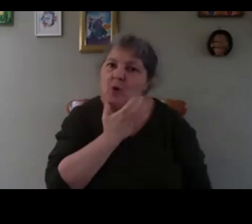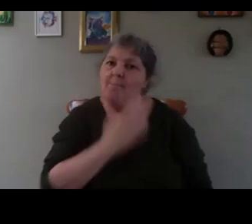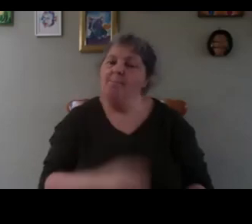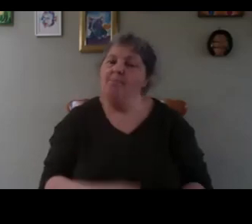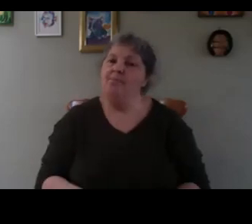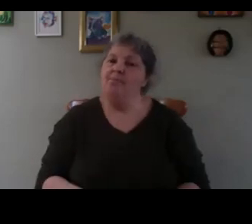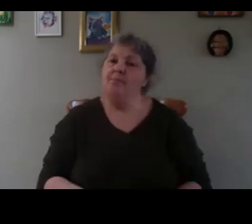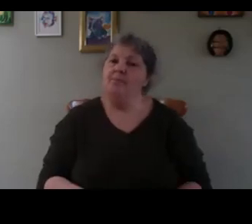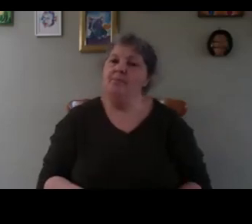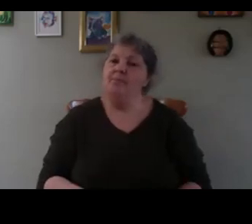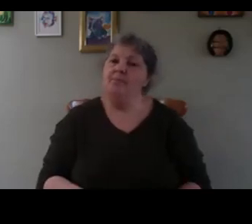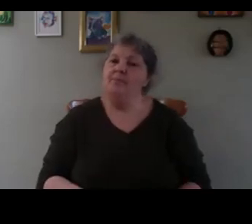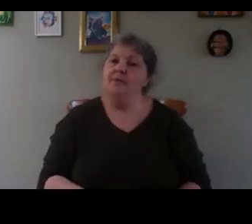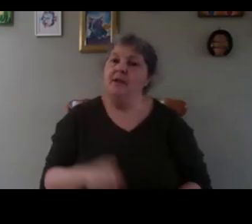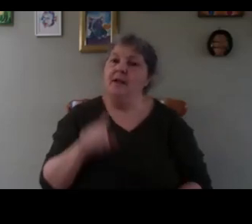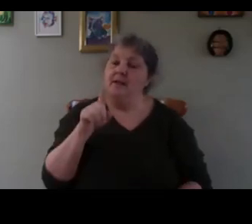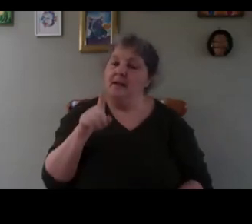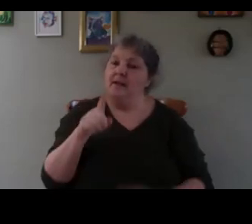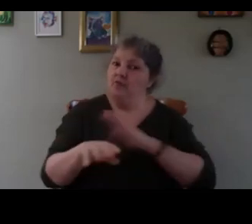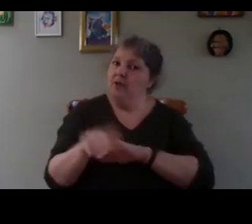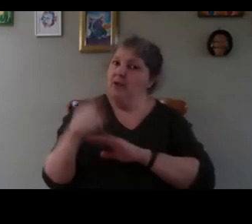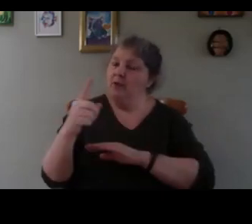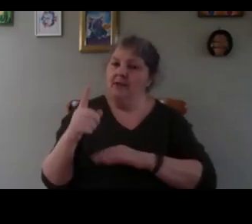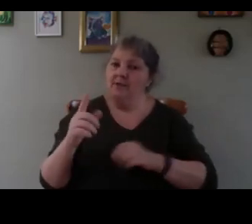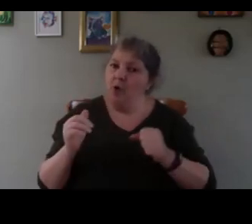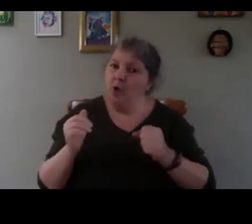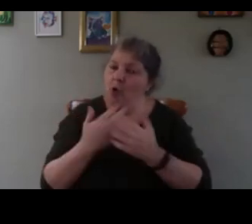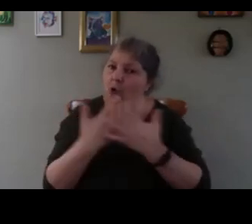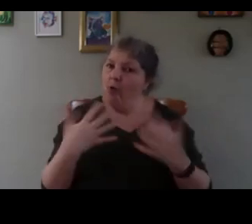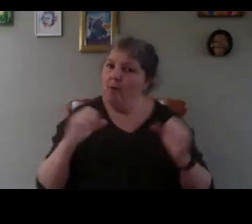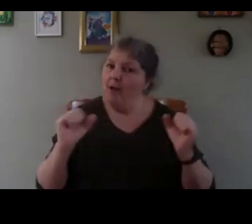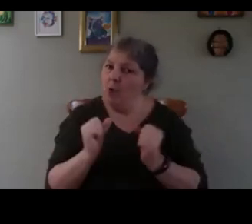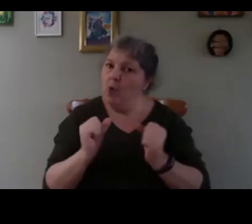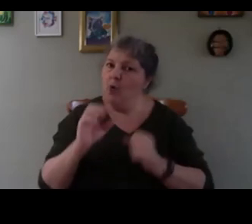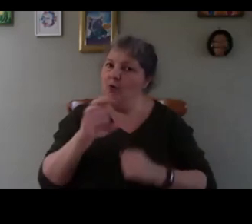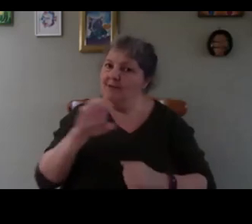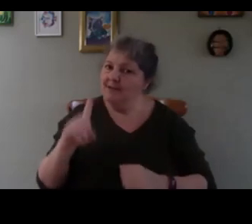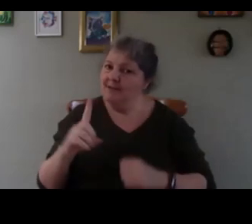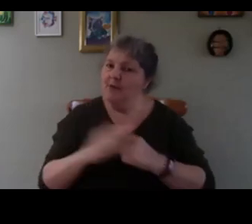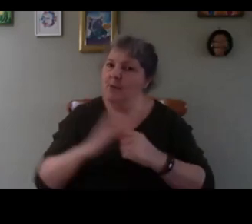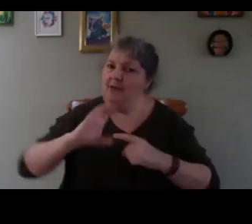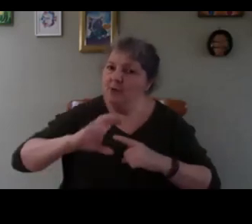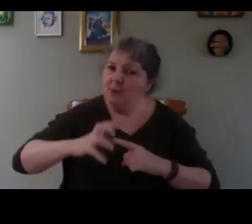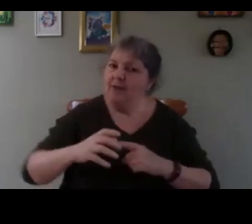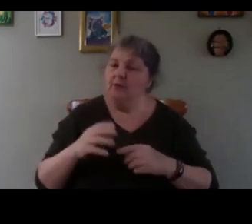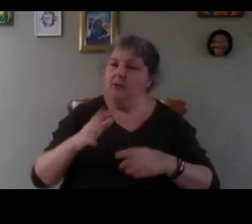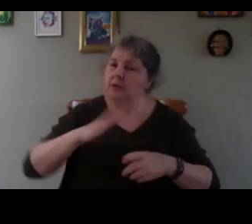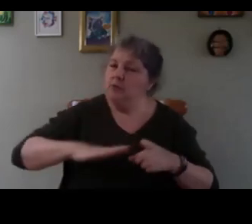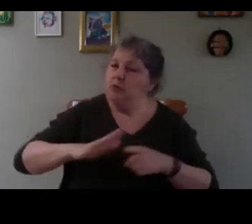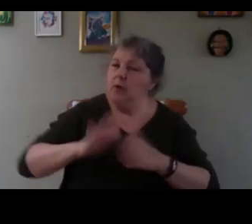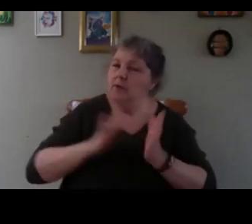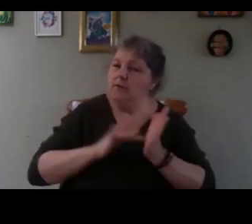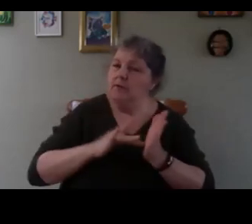that's the main one that's for all the cold seeds on for my tomatoes so that's that's around 15 degrees